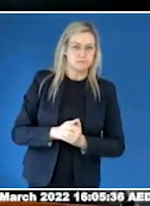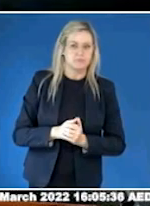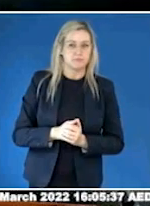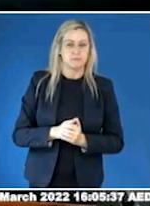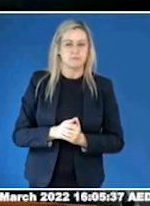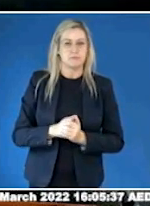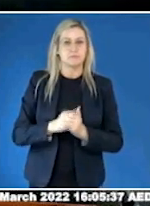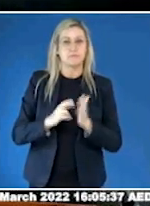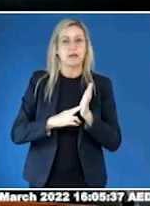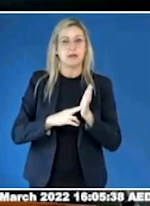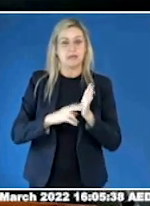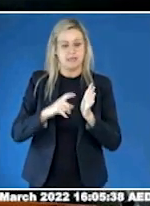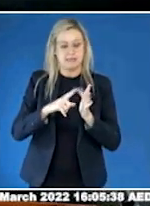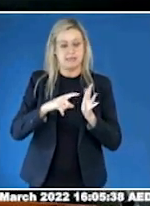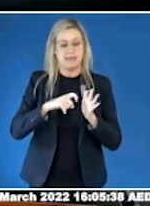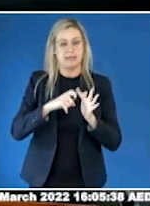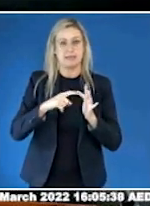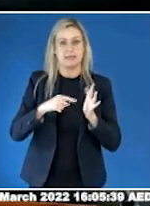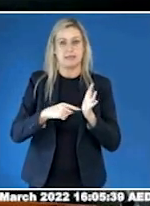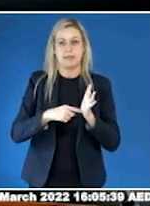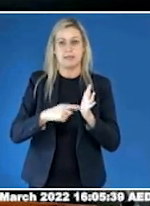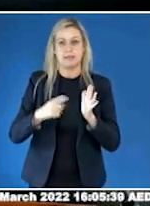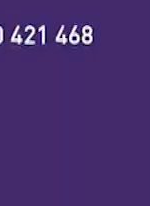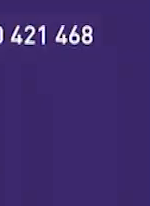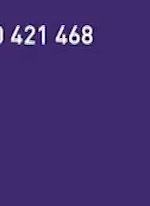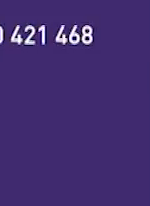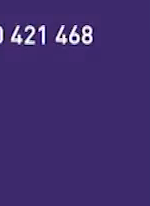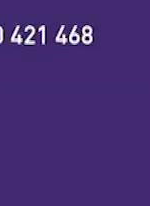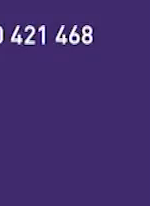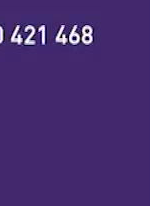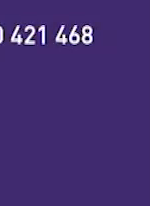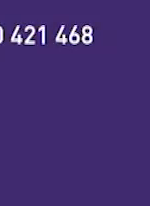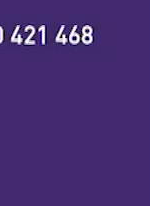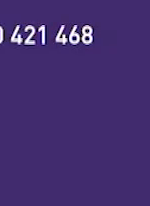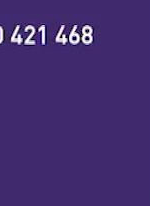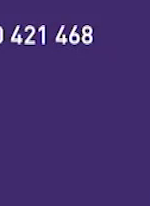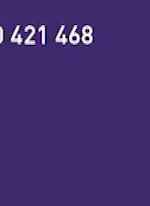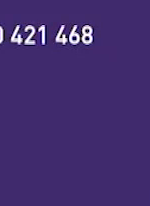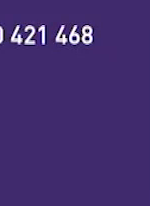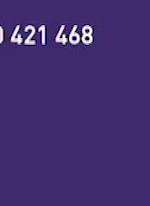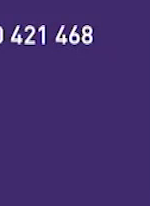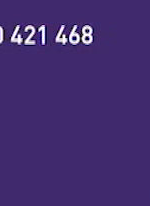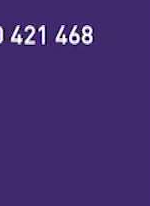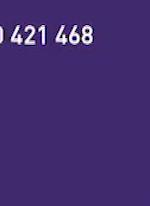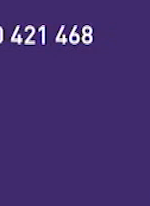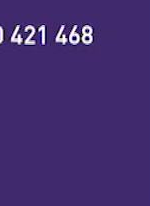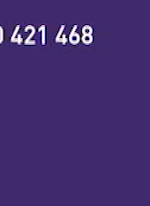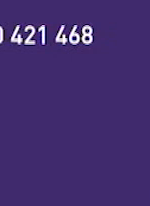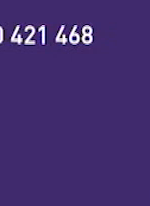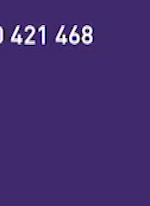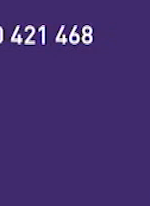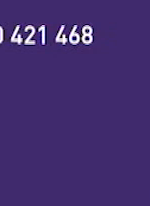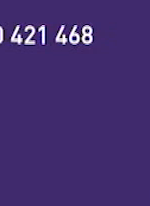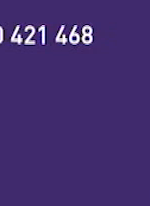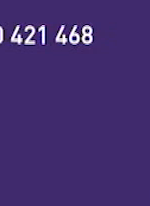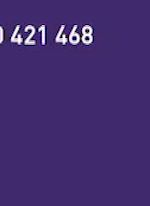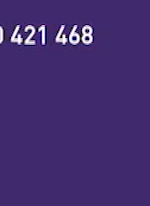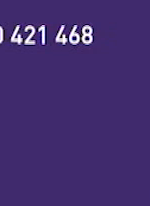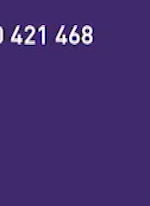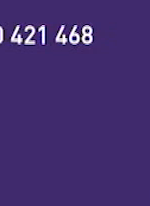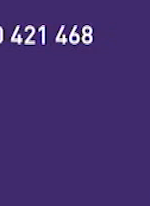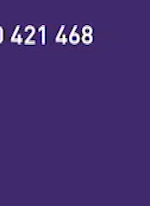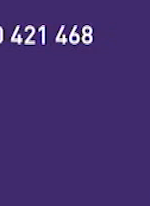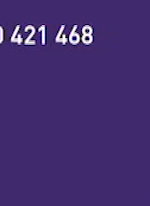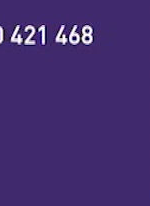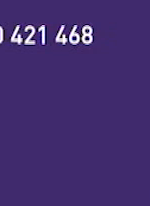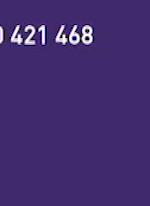some words that she'd like to share with you. And you may not see Nikita on the screen, but you'll